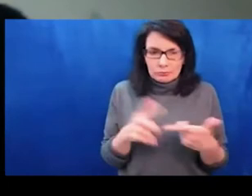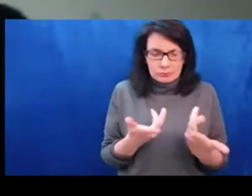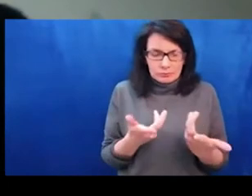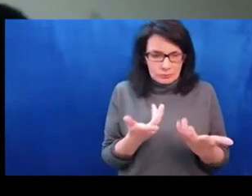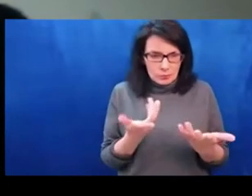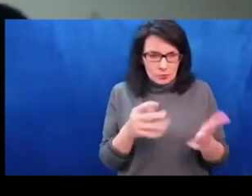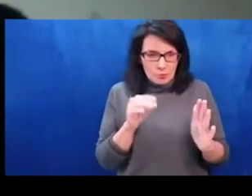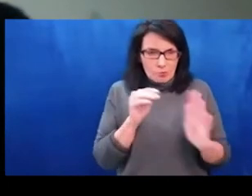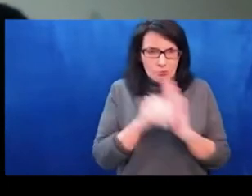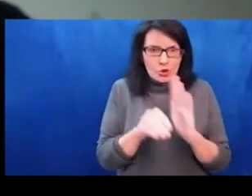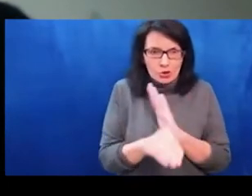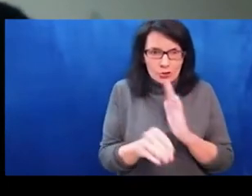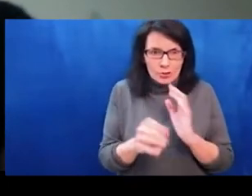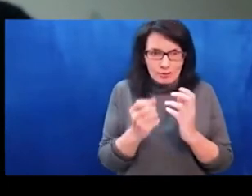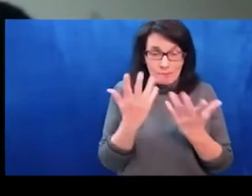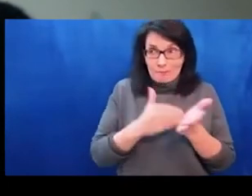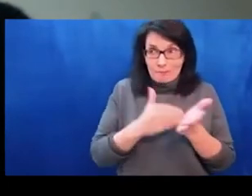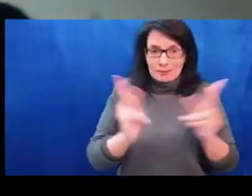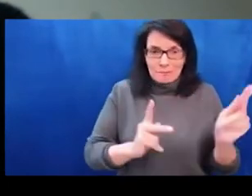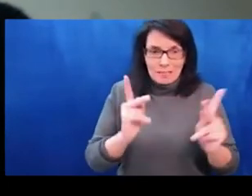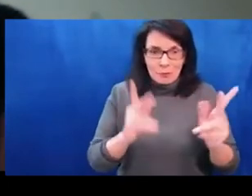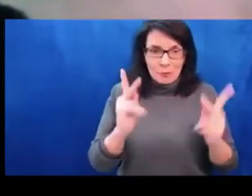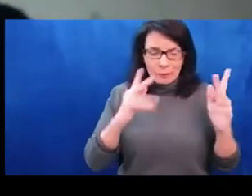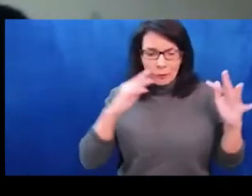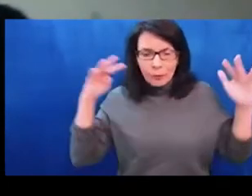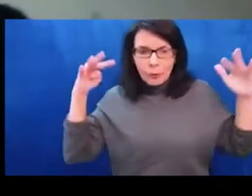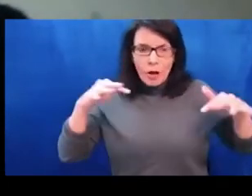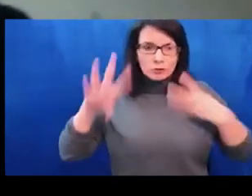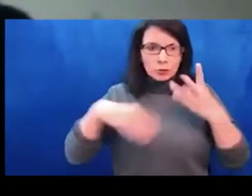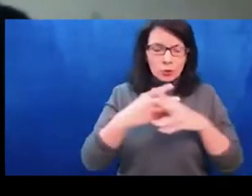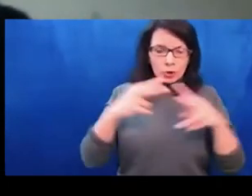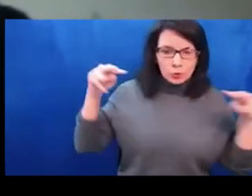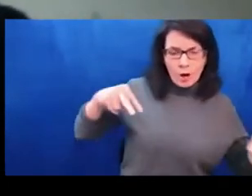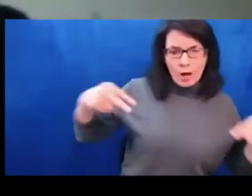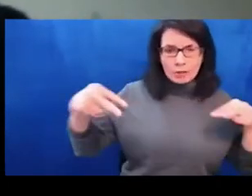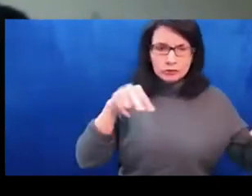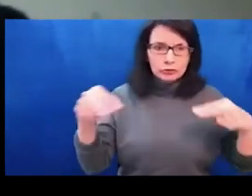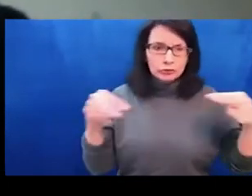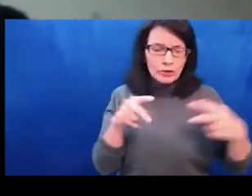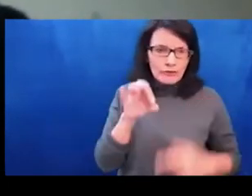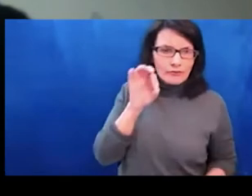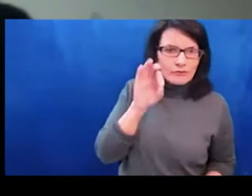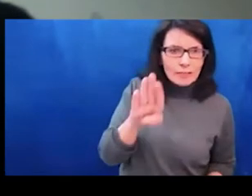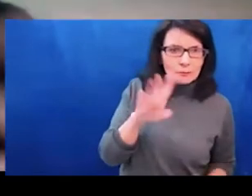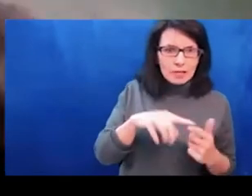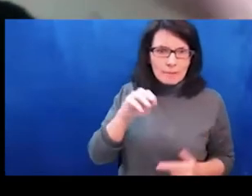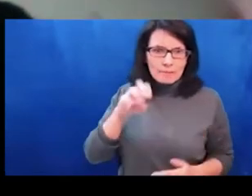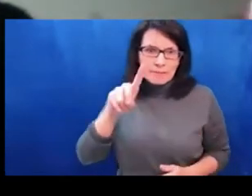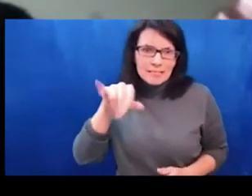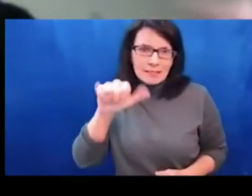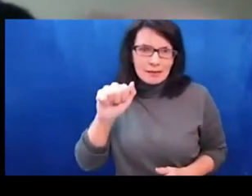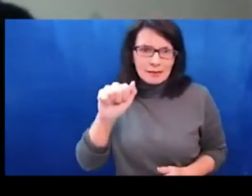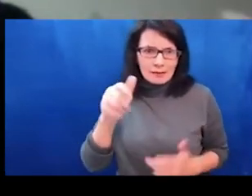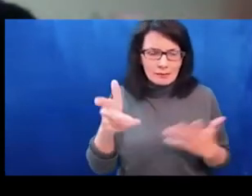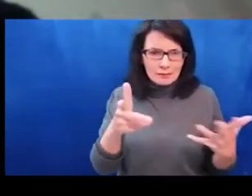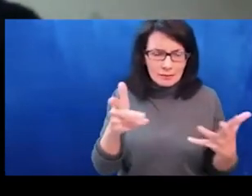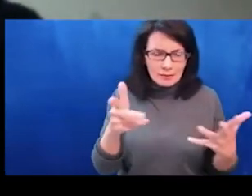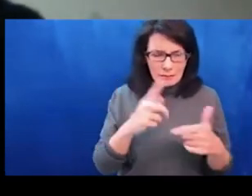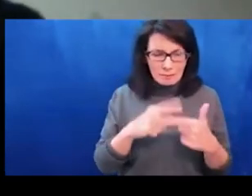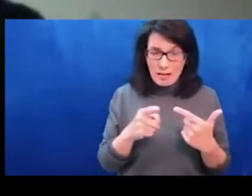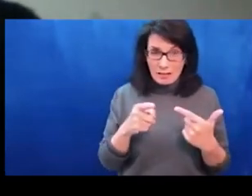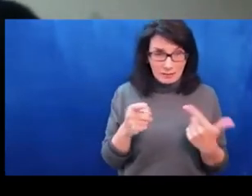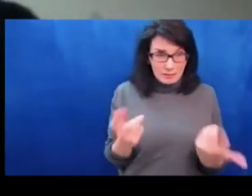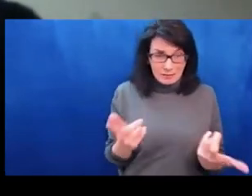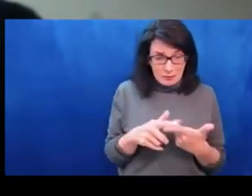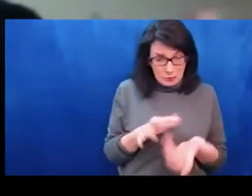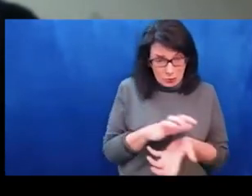much more sharpened. the Nicole mentioned genocide, and when I first heard someone